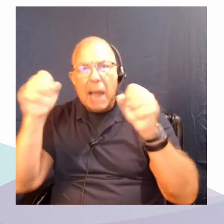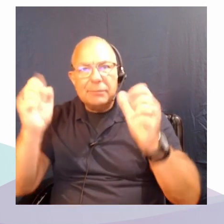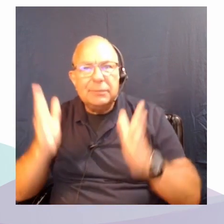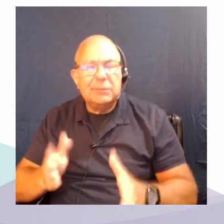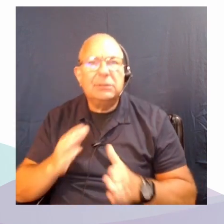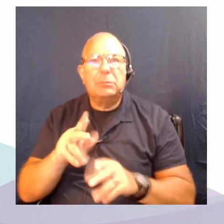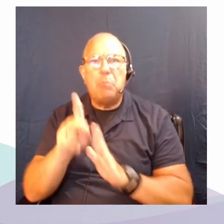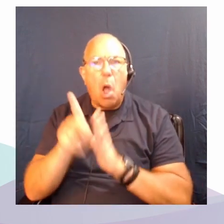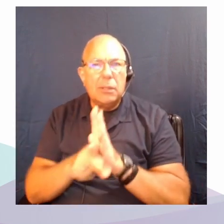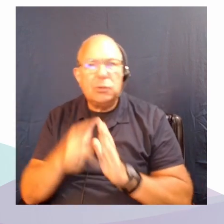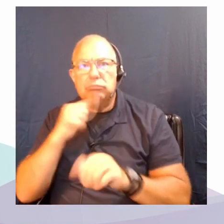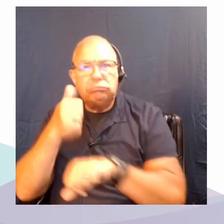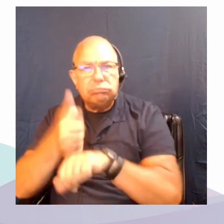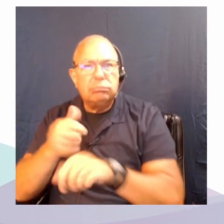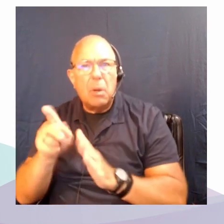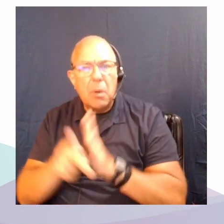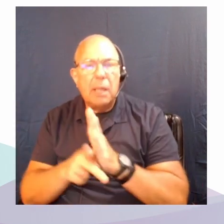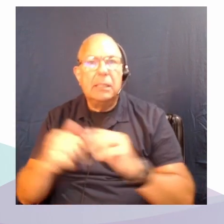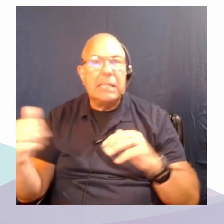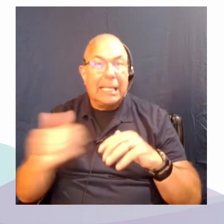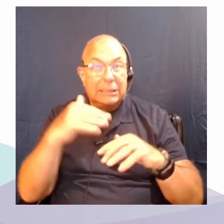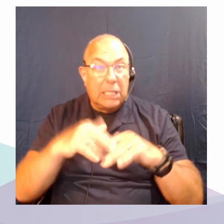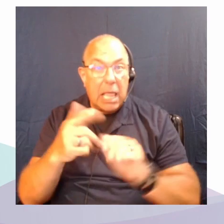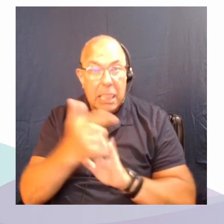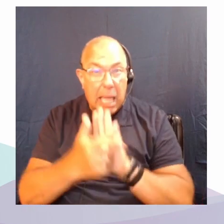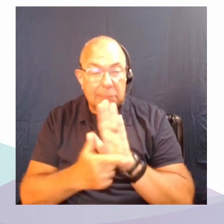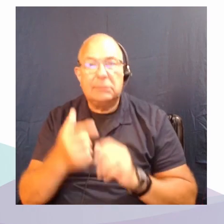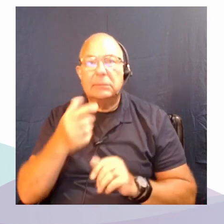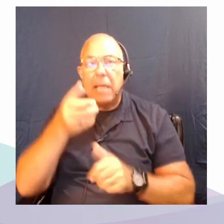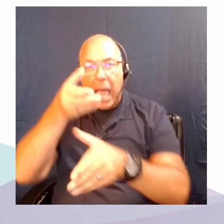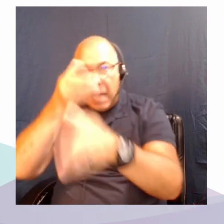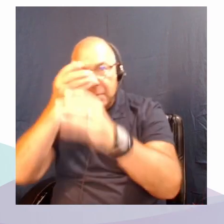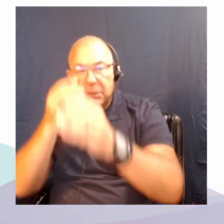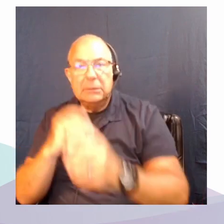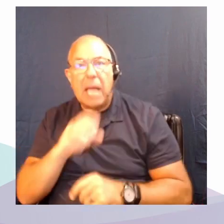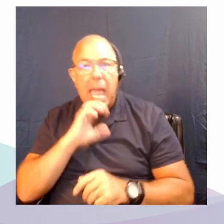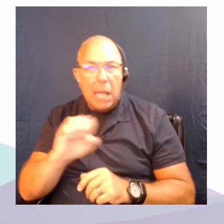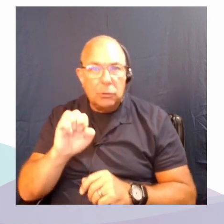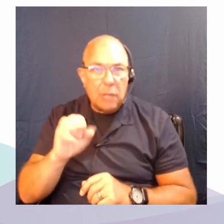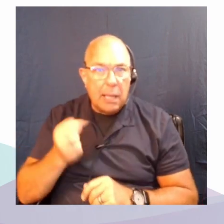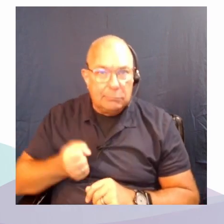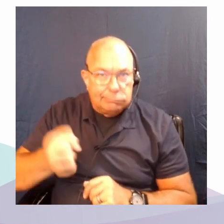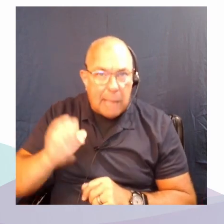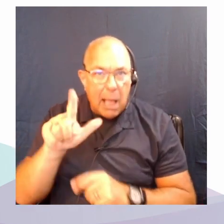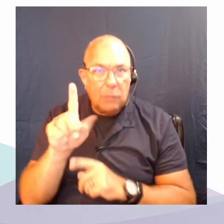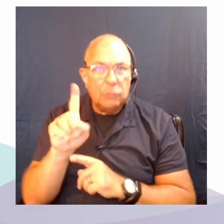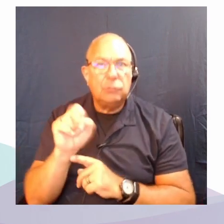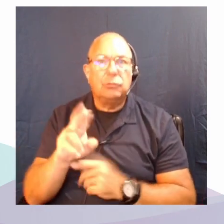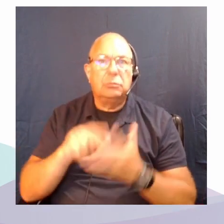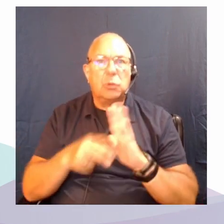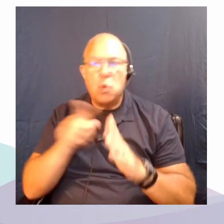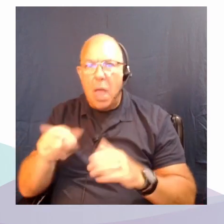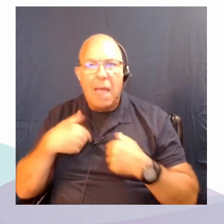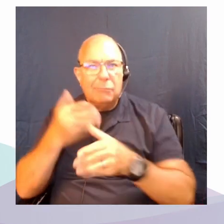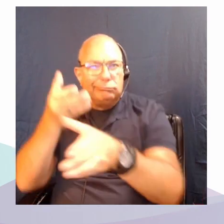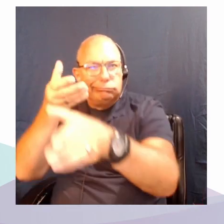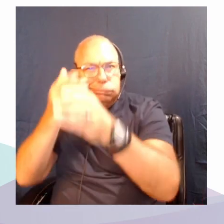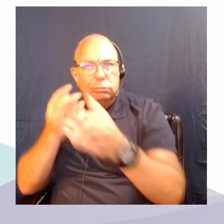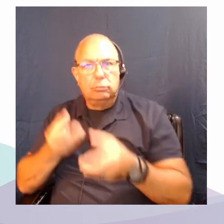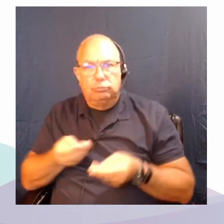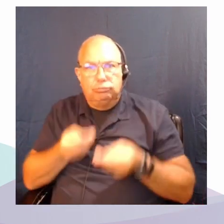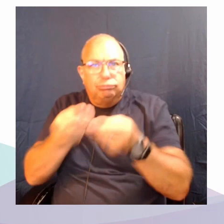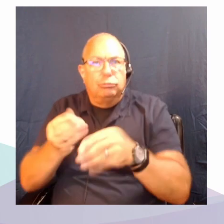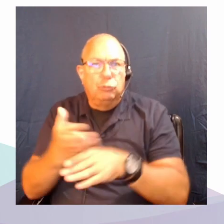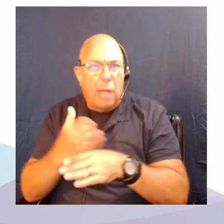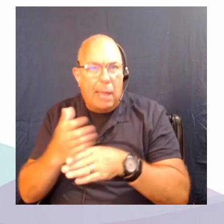Indigenous legal experts, elders, all sorts of different people that brought different situated knowledges to the situation. And we have other